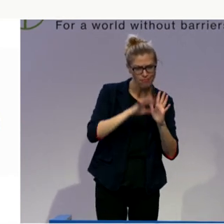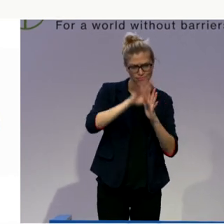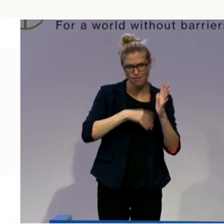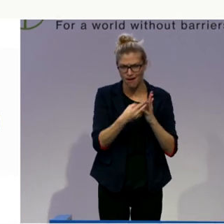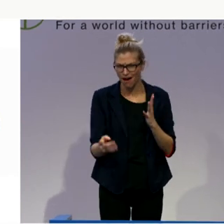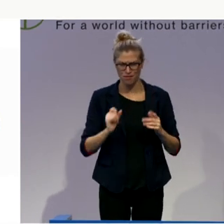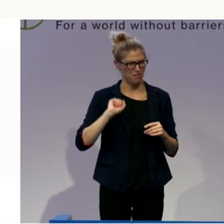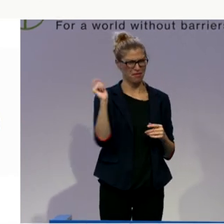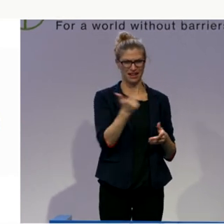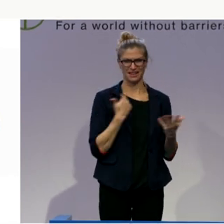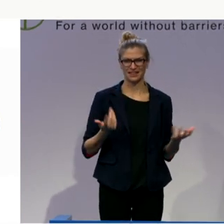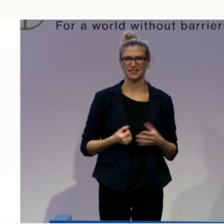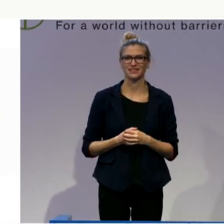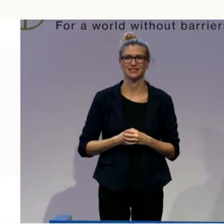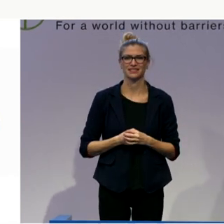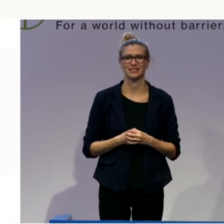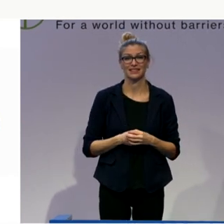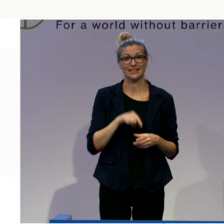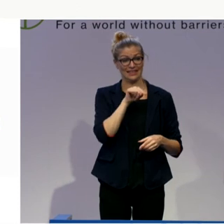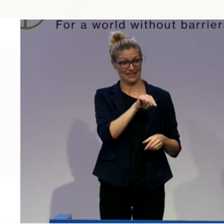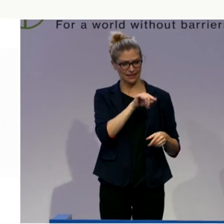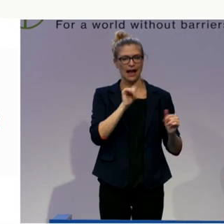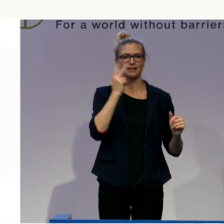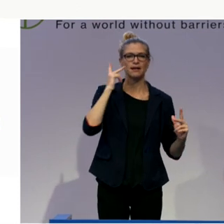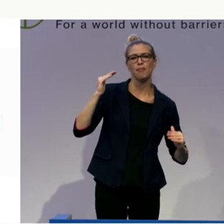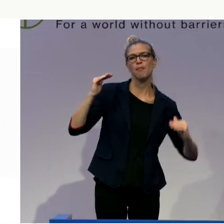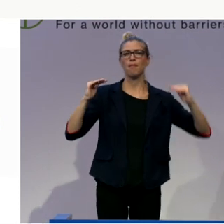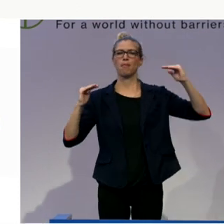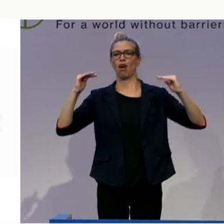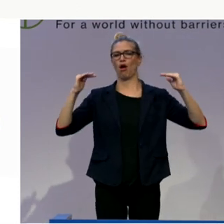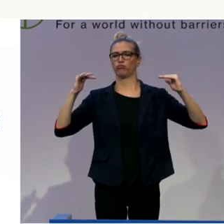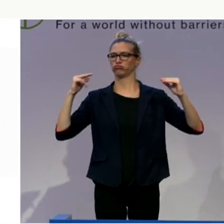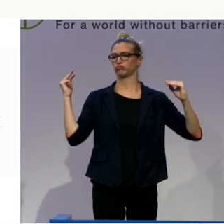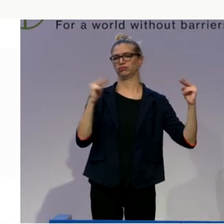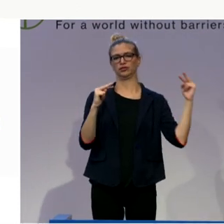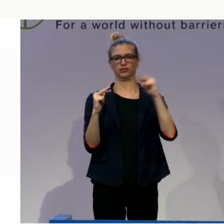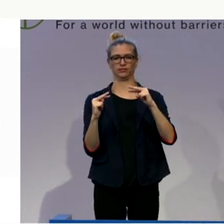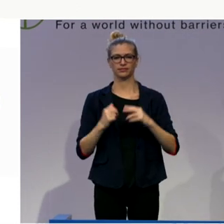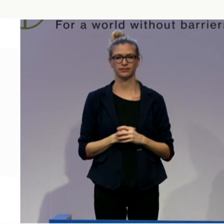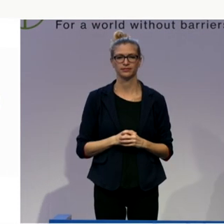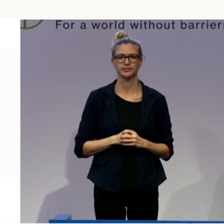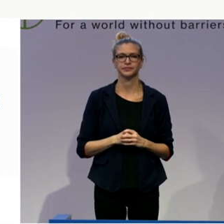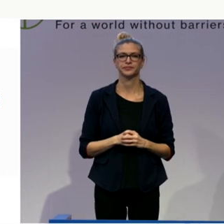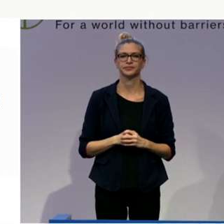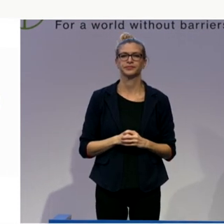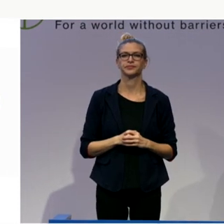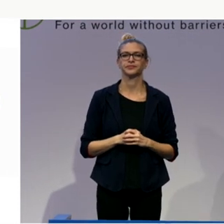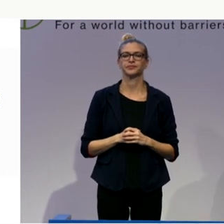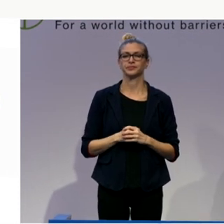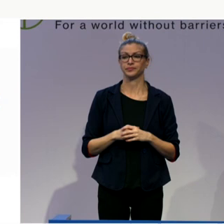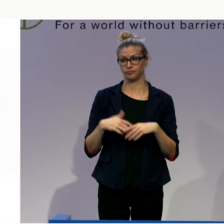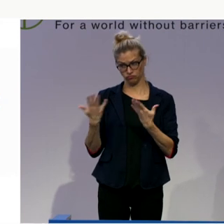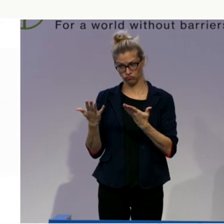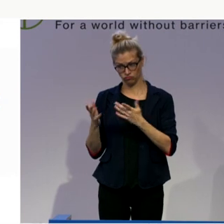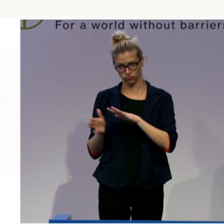balanced way we are looking for it. So, and then we have abilities, and then you have people who have abilities